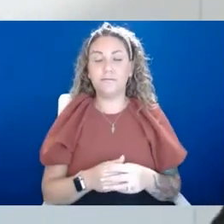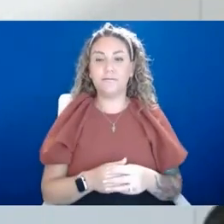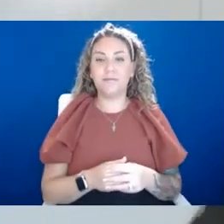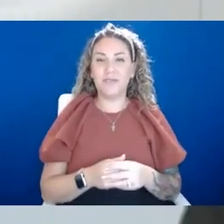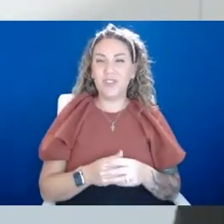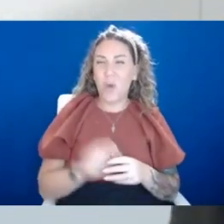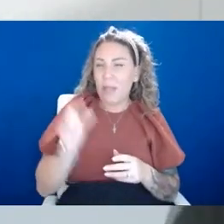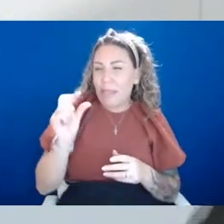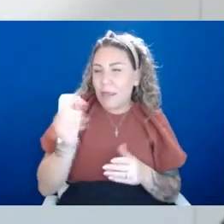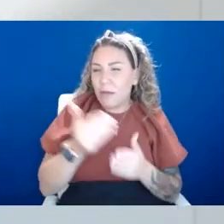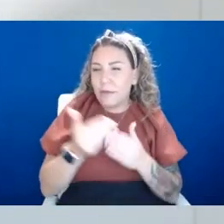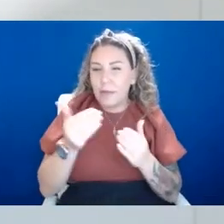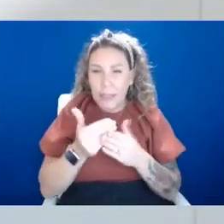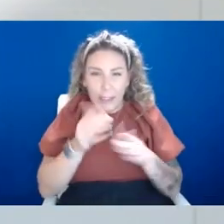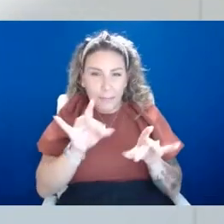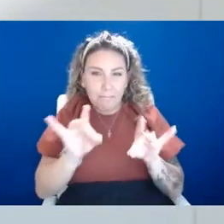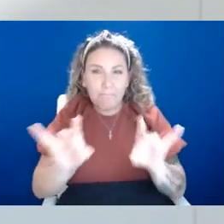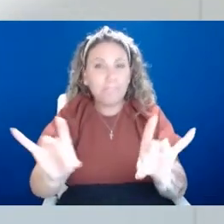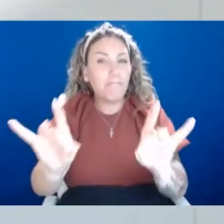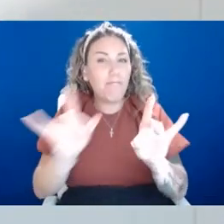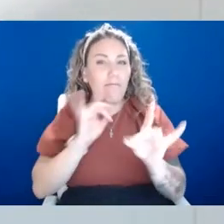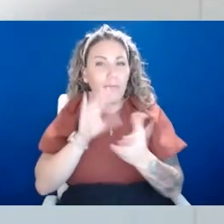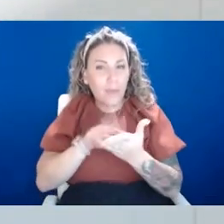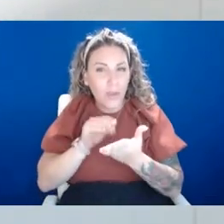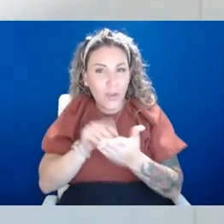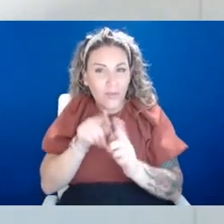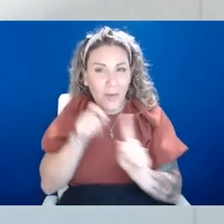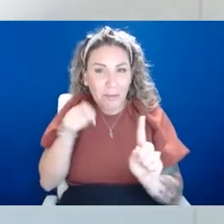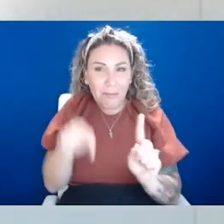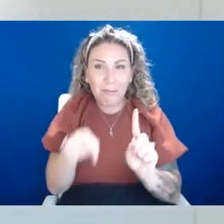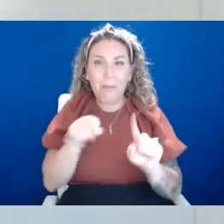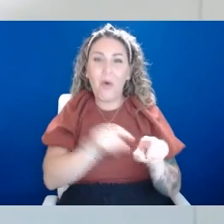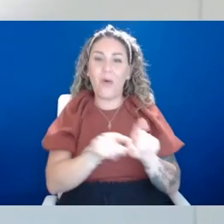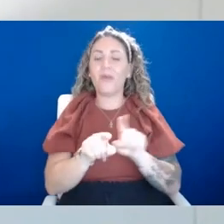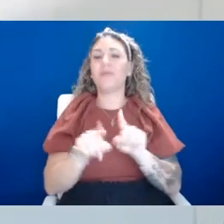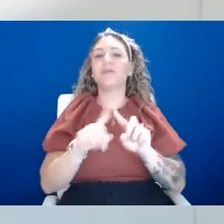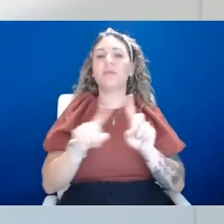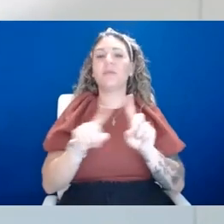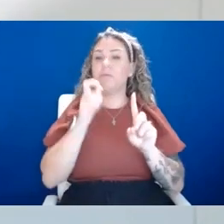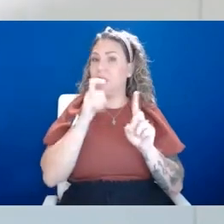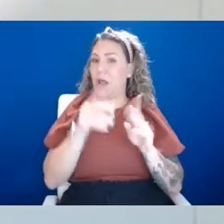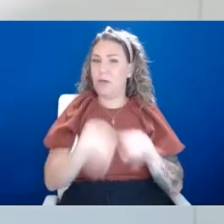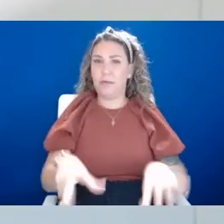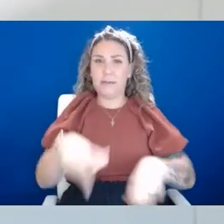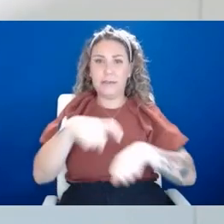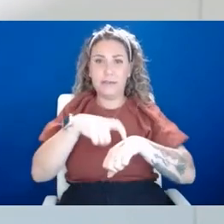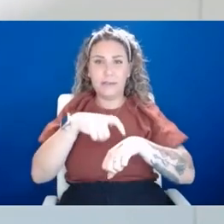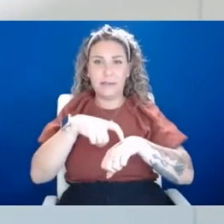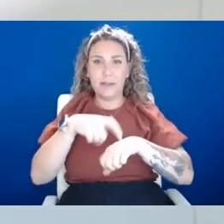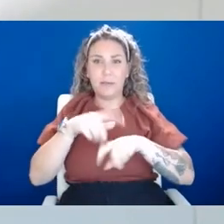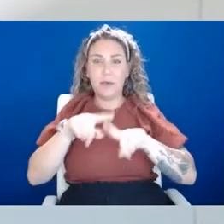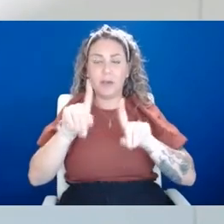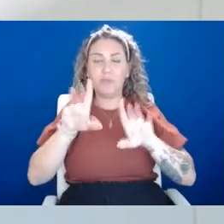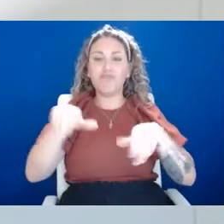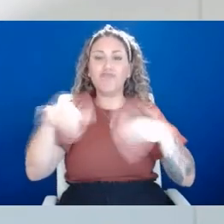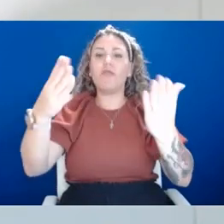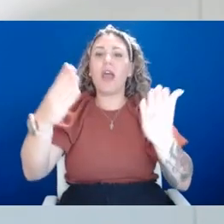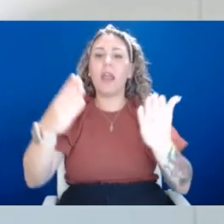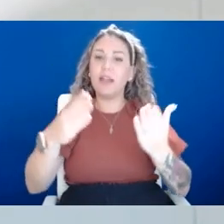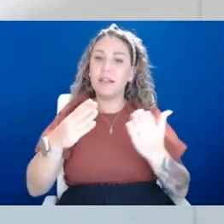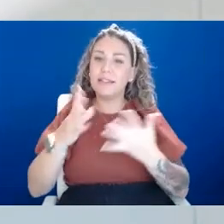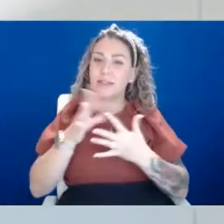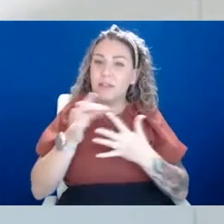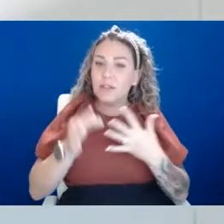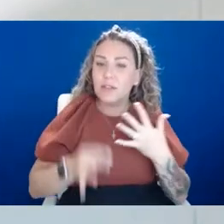I'm picking up. So I'm learning from him, um, as well. So it's not a waste of time giving your child a voice because they say so